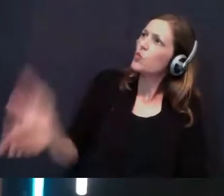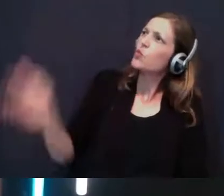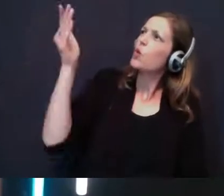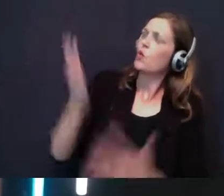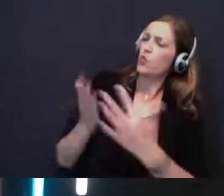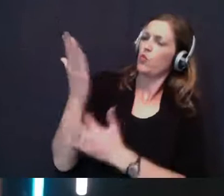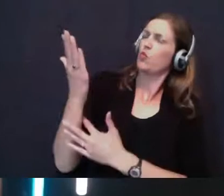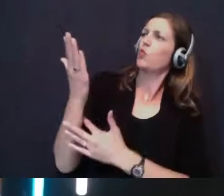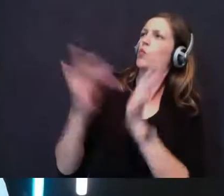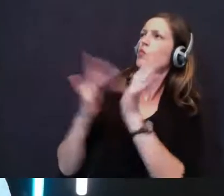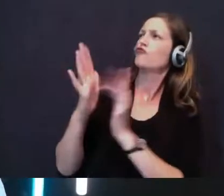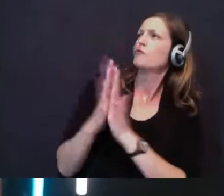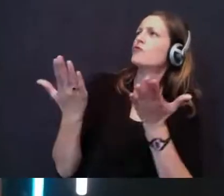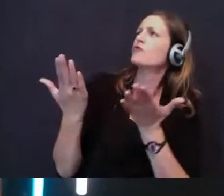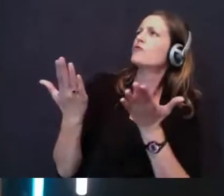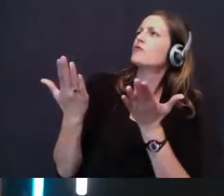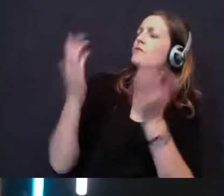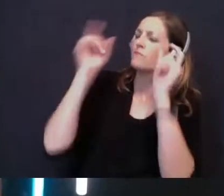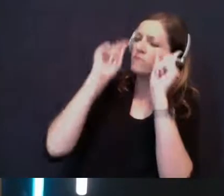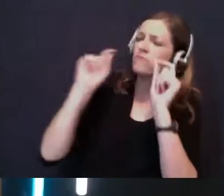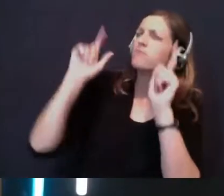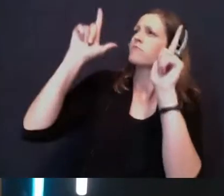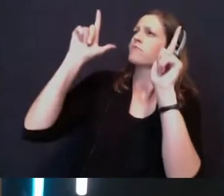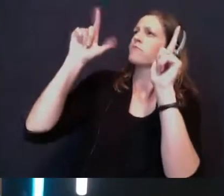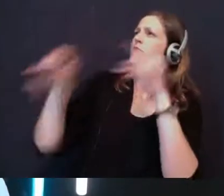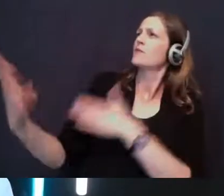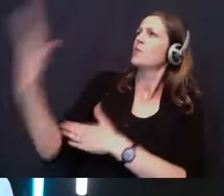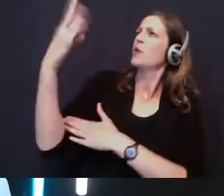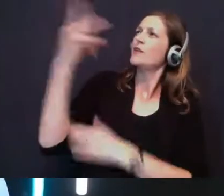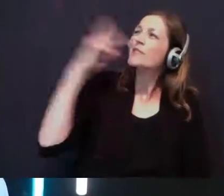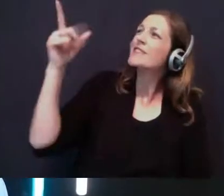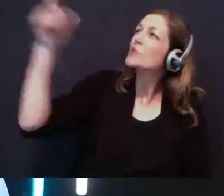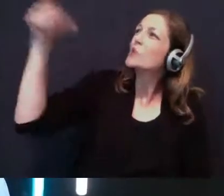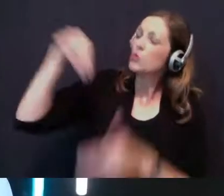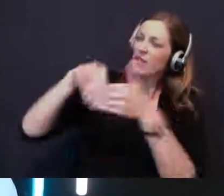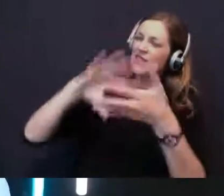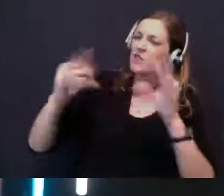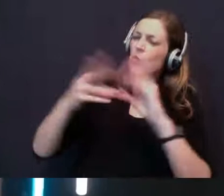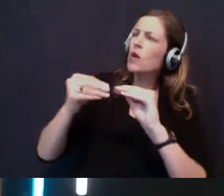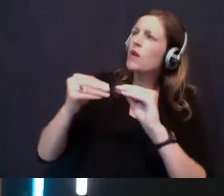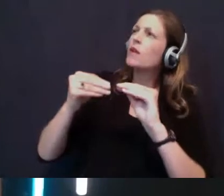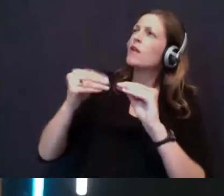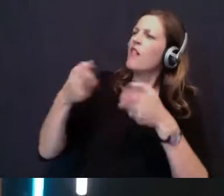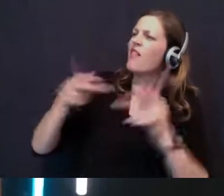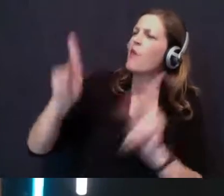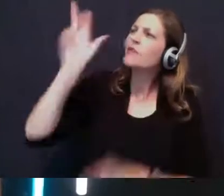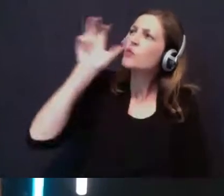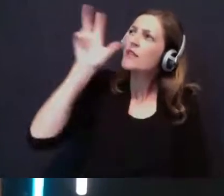the scripture. Open our eyes this morning to see you in this story. Open our ears to hear from you.